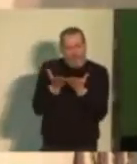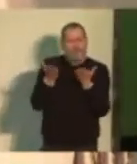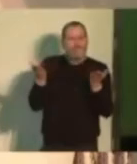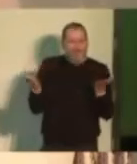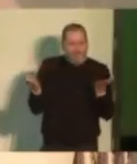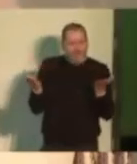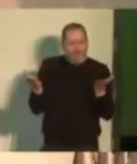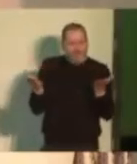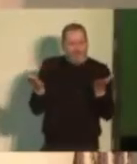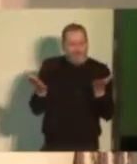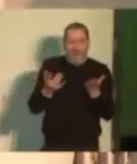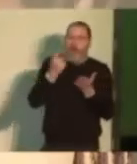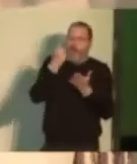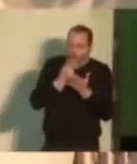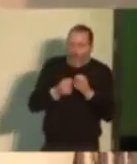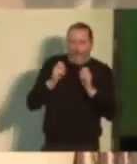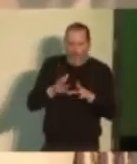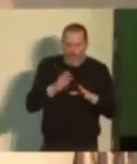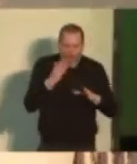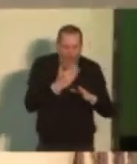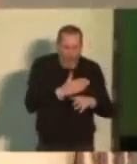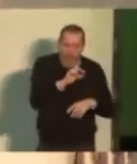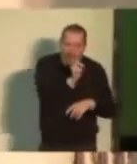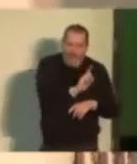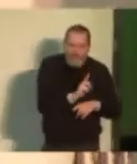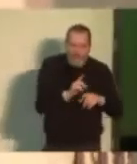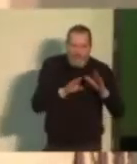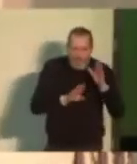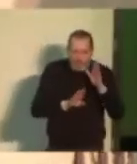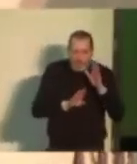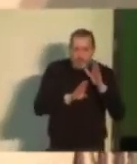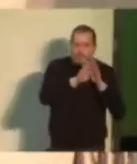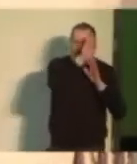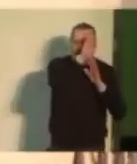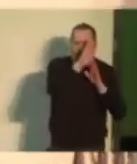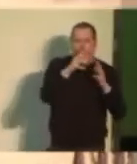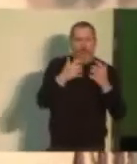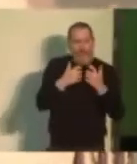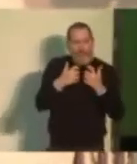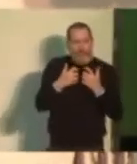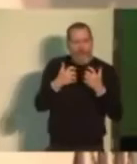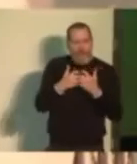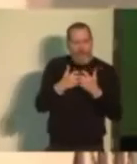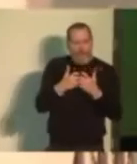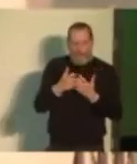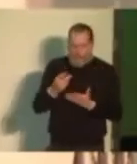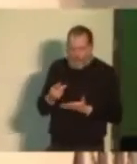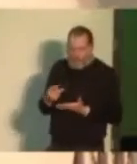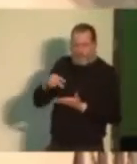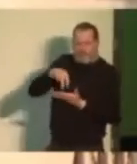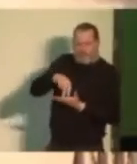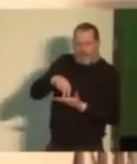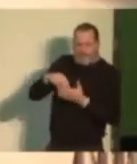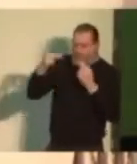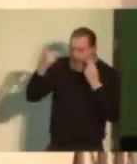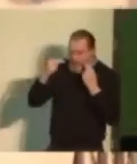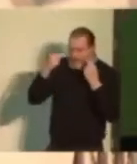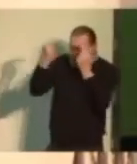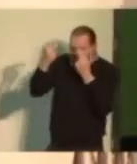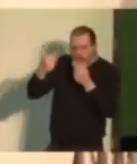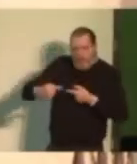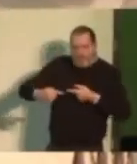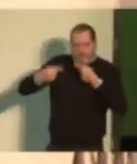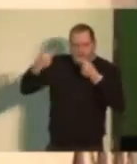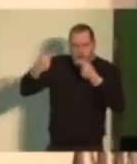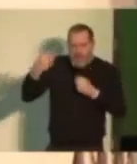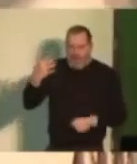the only way working people ever make success is when we stand up, we take them on and